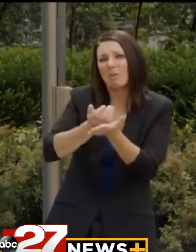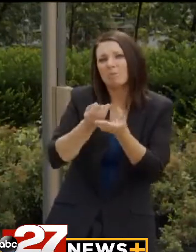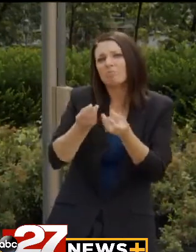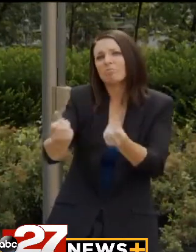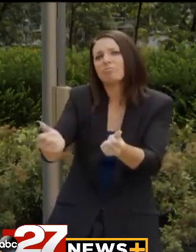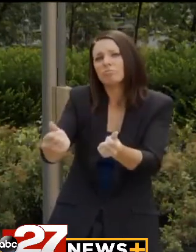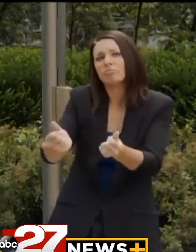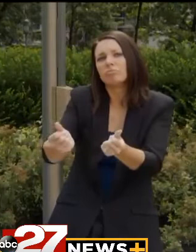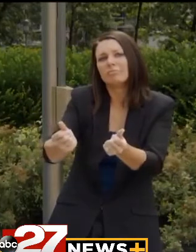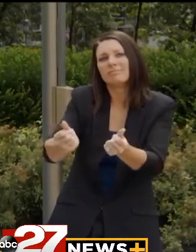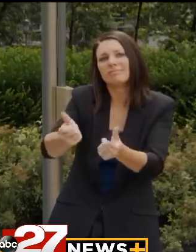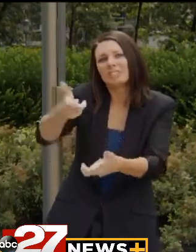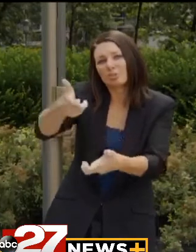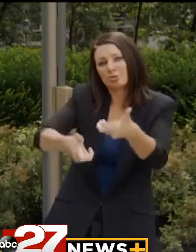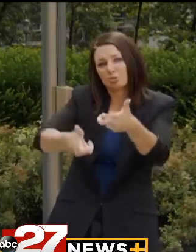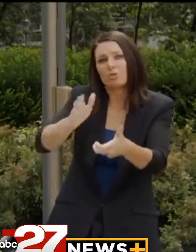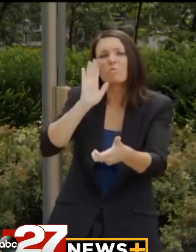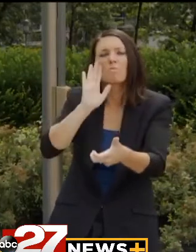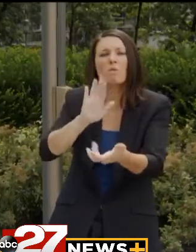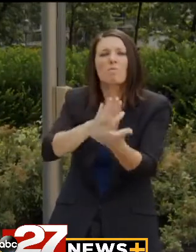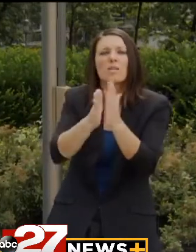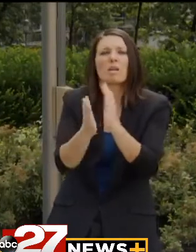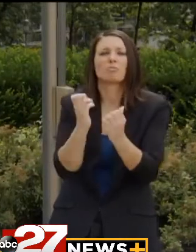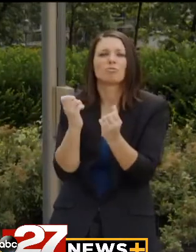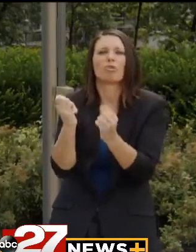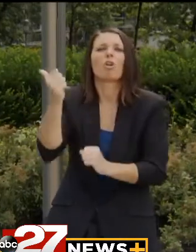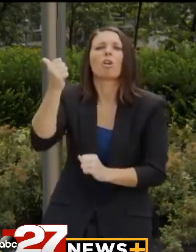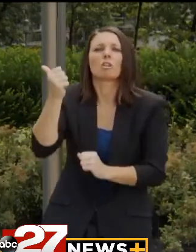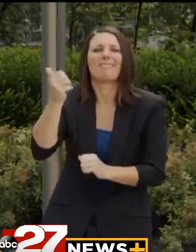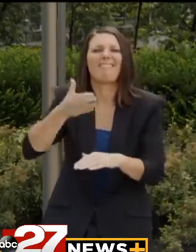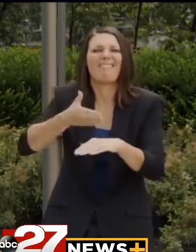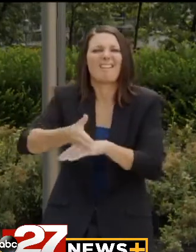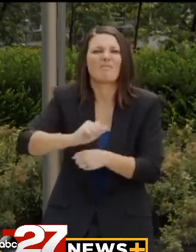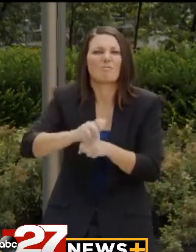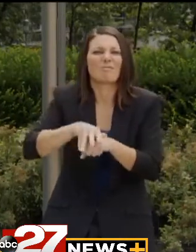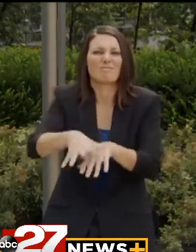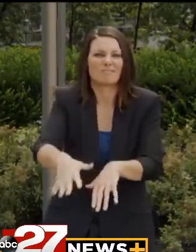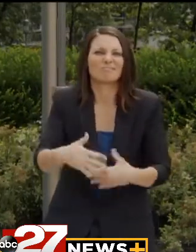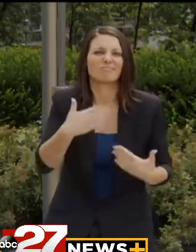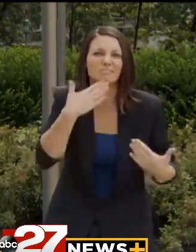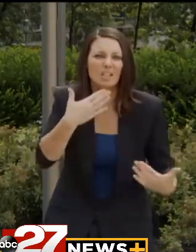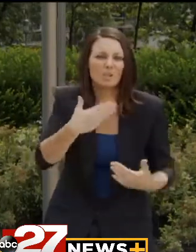so that we can emerge stronger on the other side. Thank you.